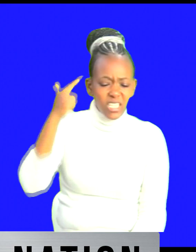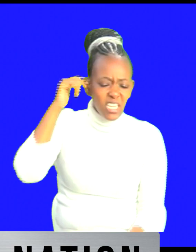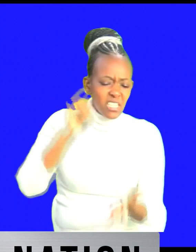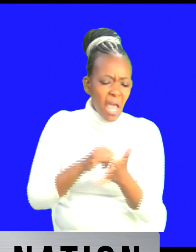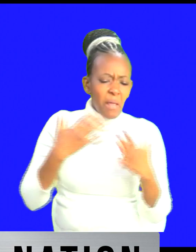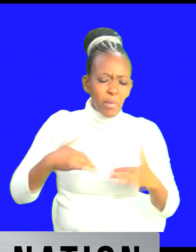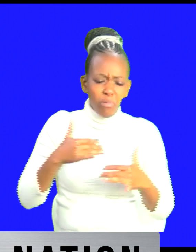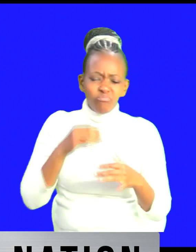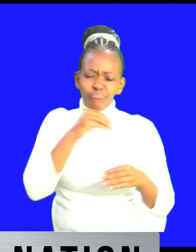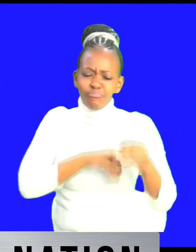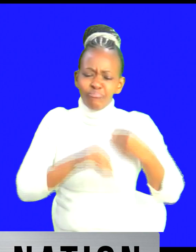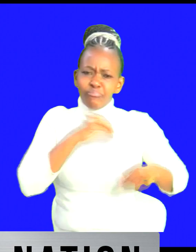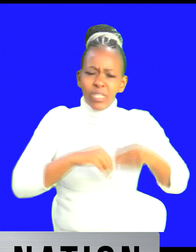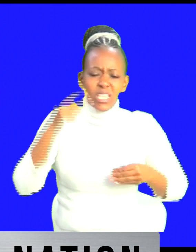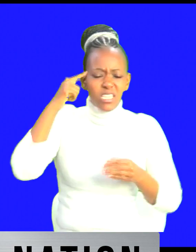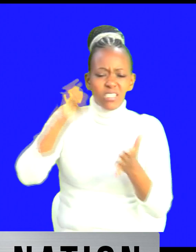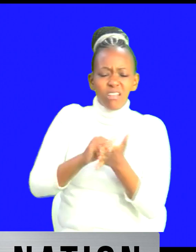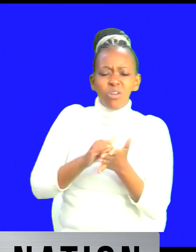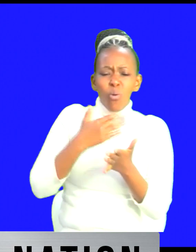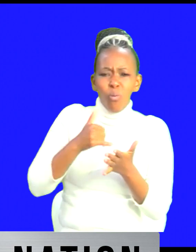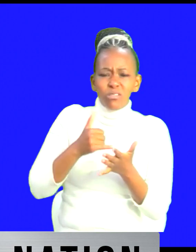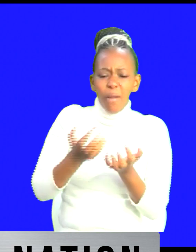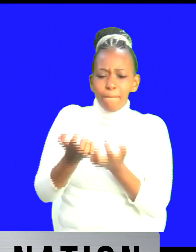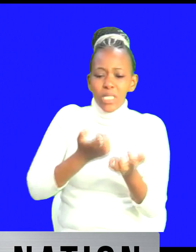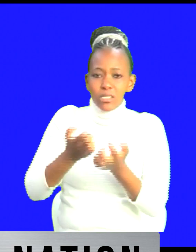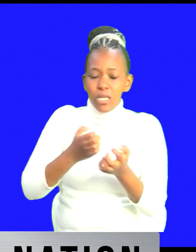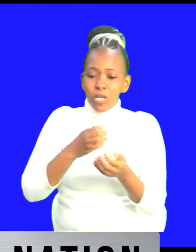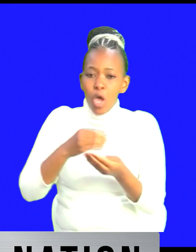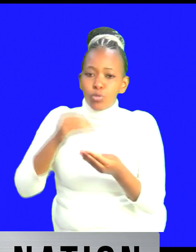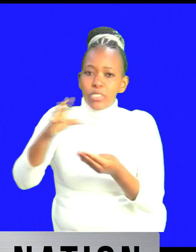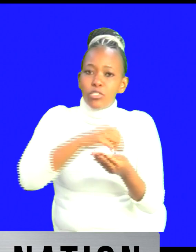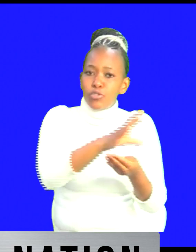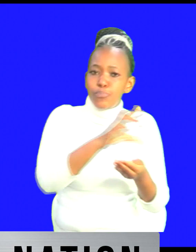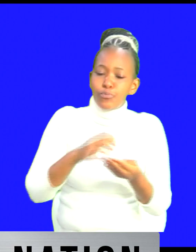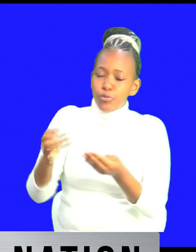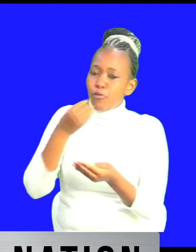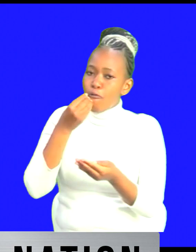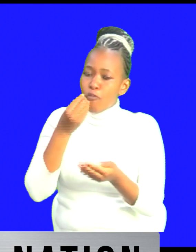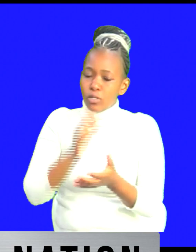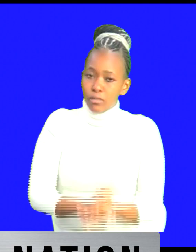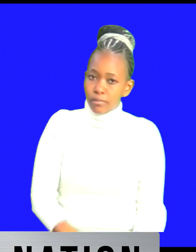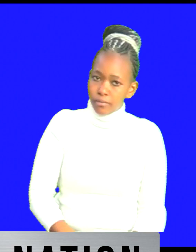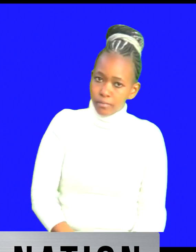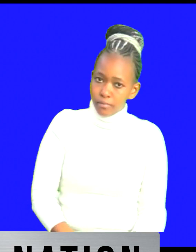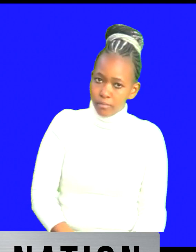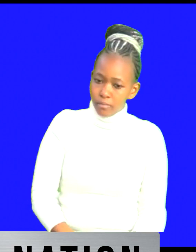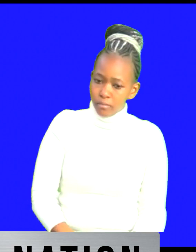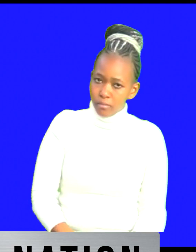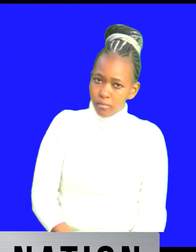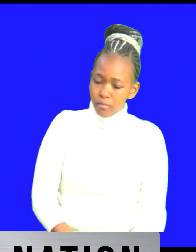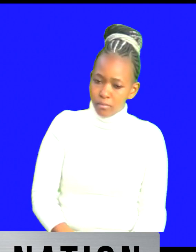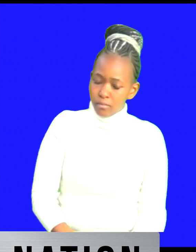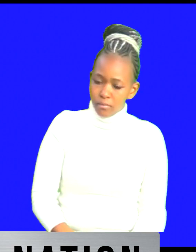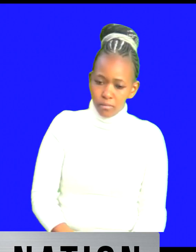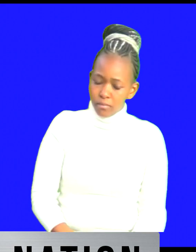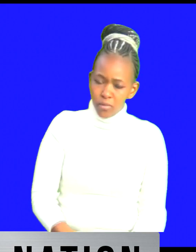supply food you know everything i have to look at it but please with the suspicion why would someone judge a good